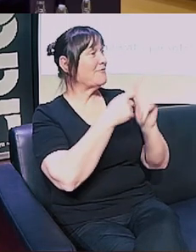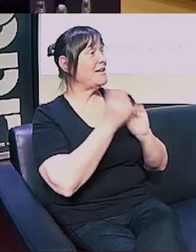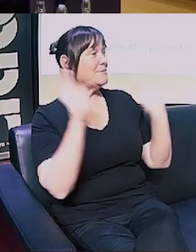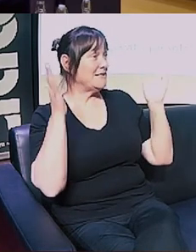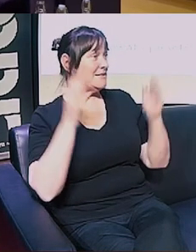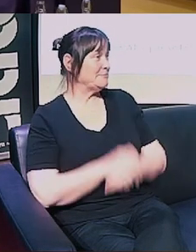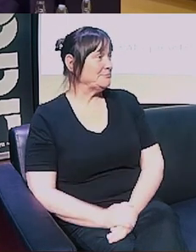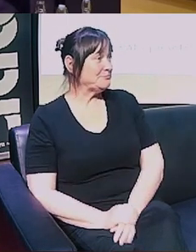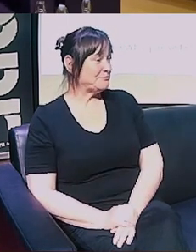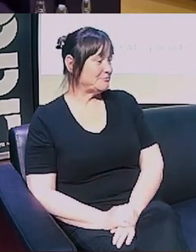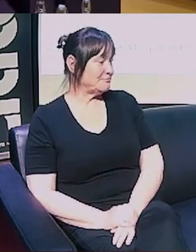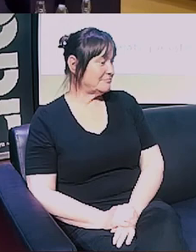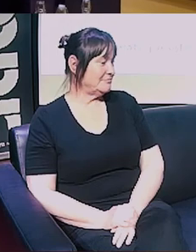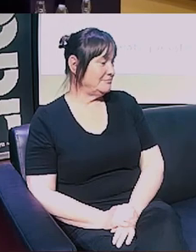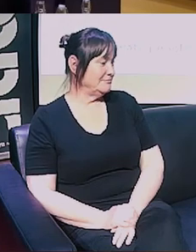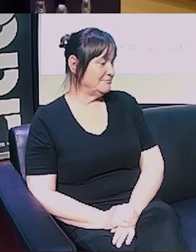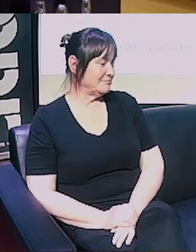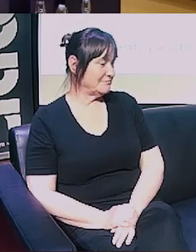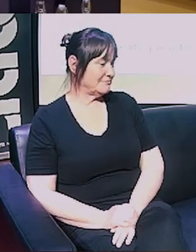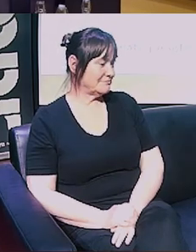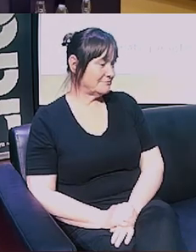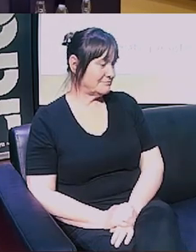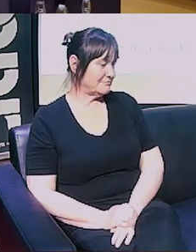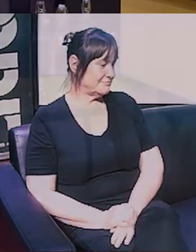Thank you for having me. Aplausos.